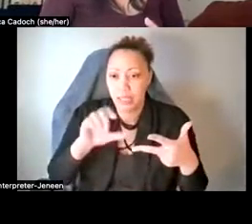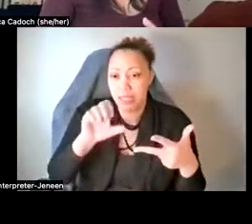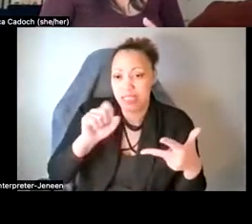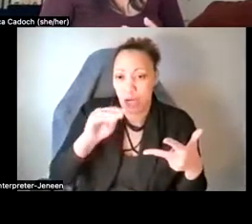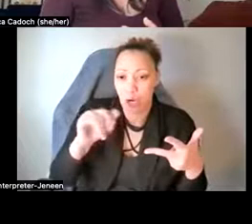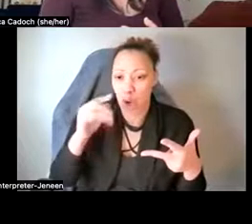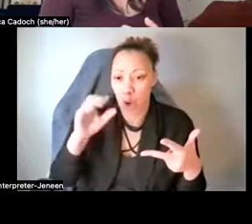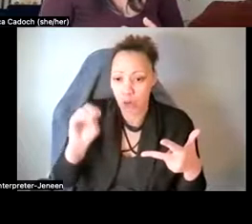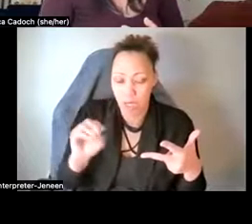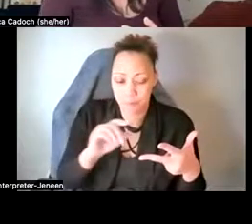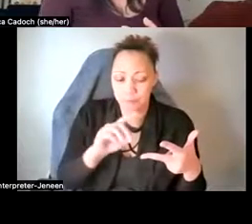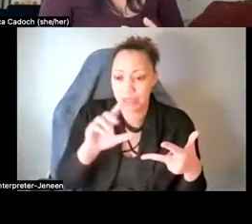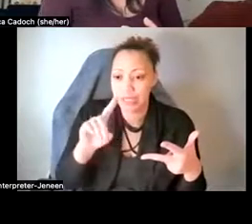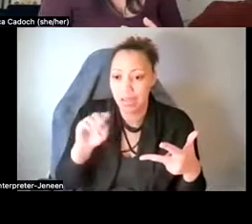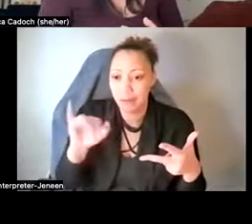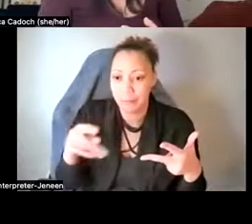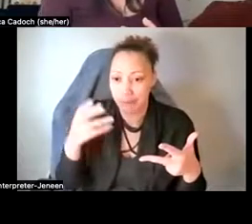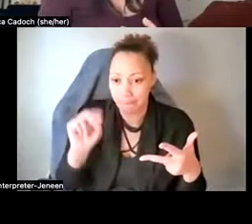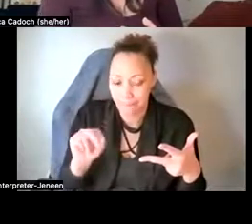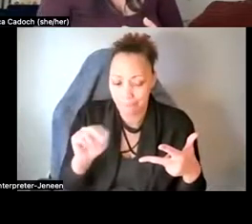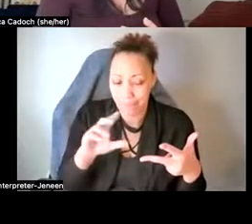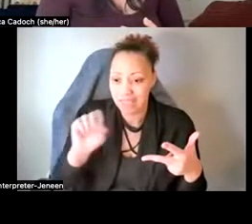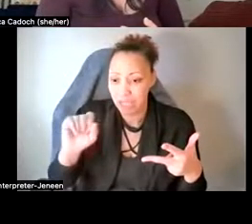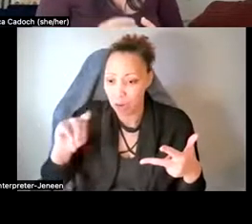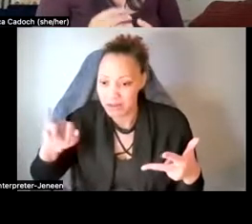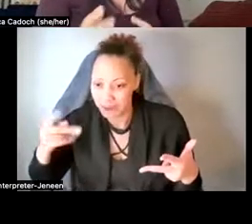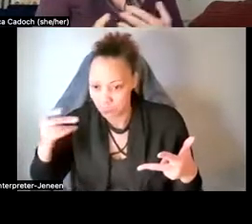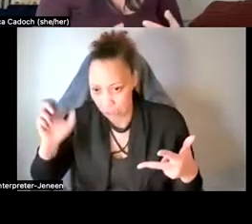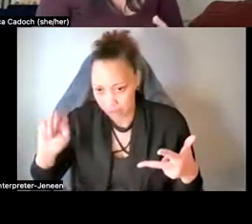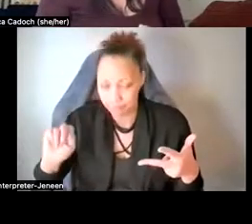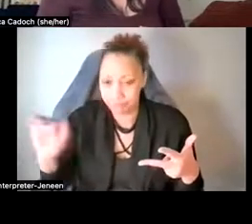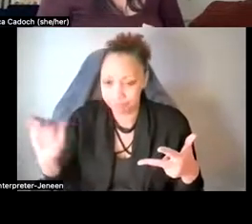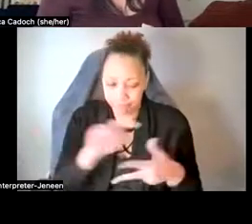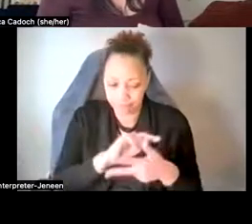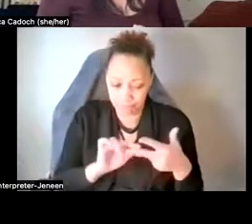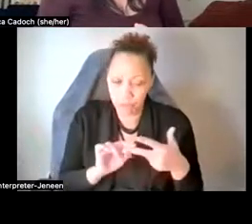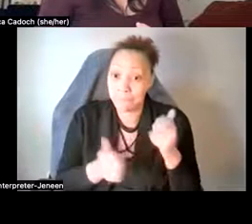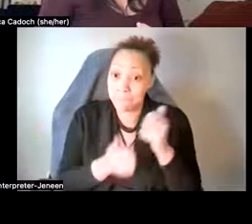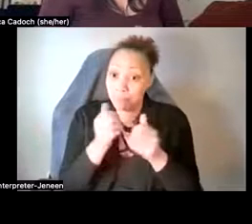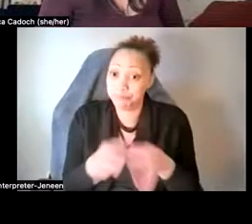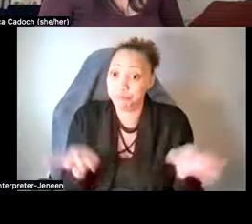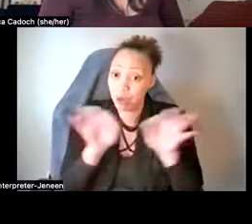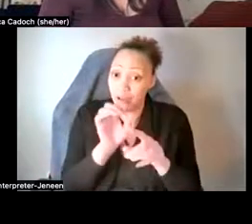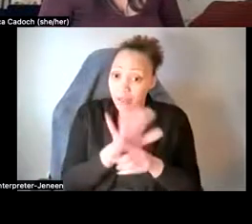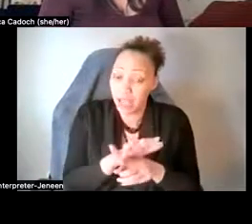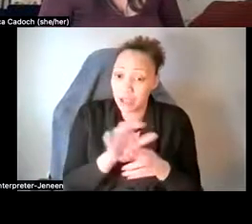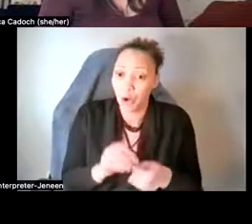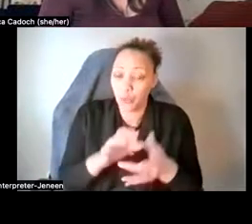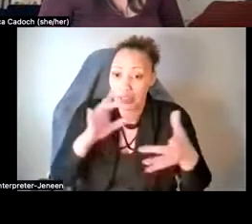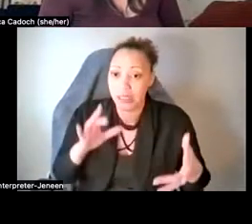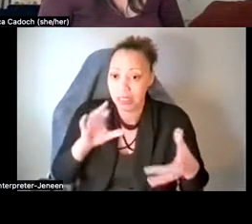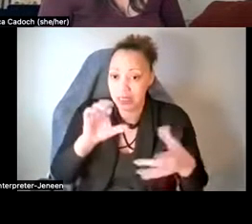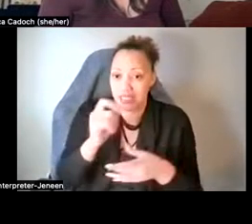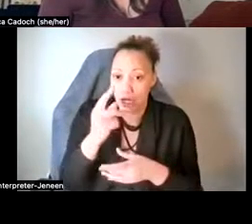and, uh, norepinephrine. Um, the most significant effect of MDMA is the release of serotonin in large